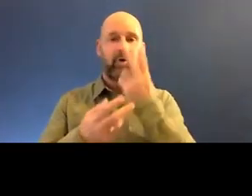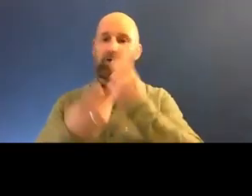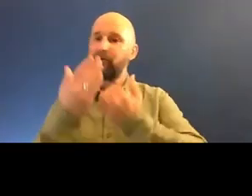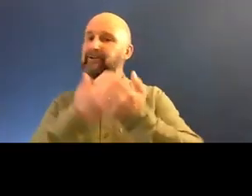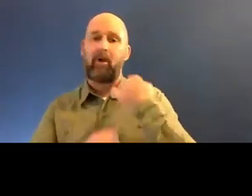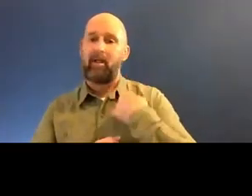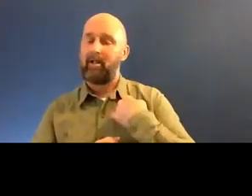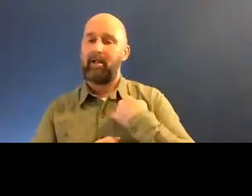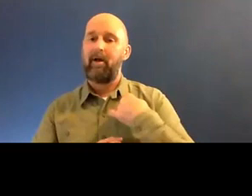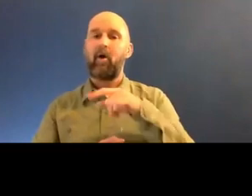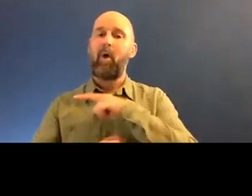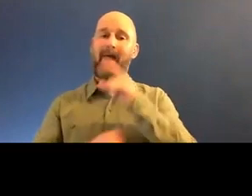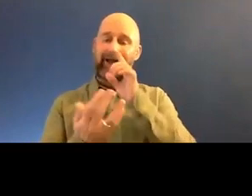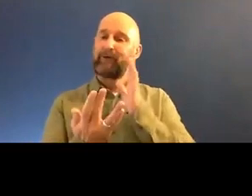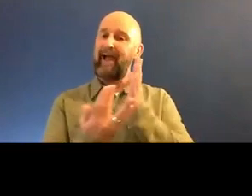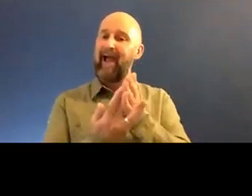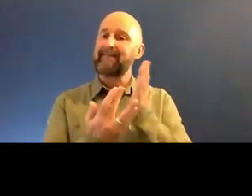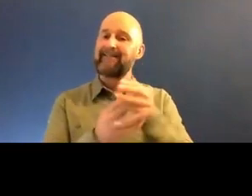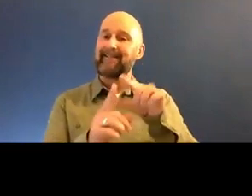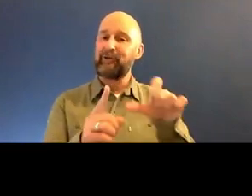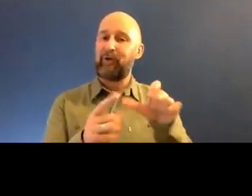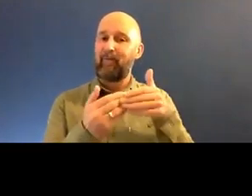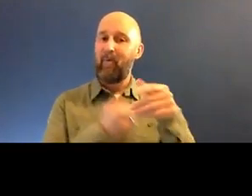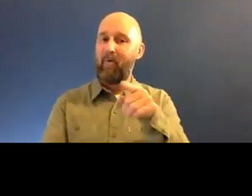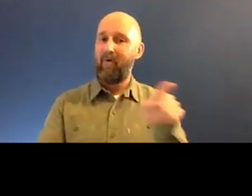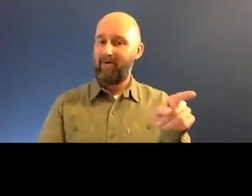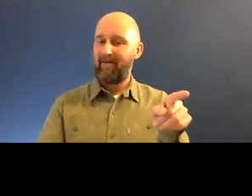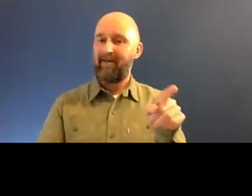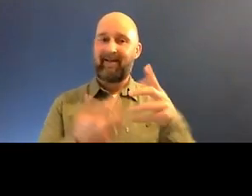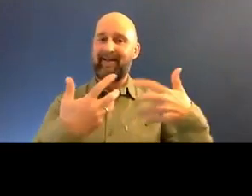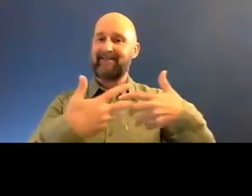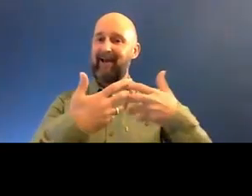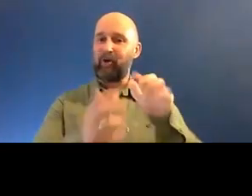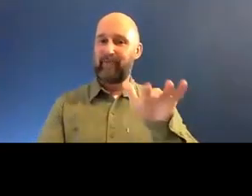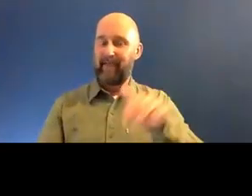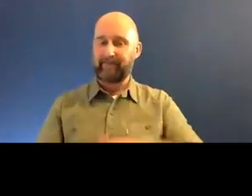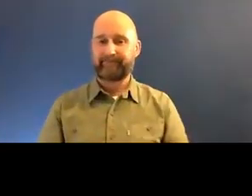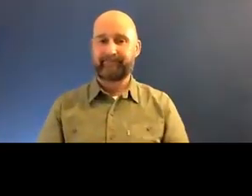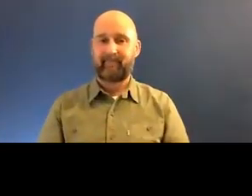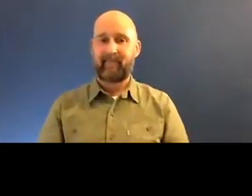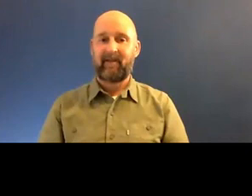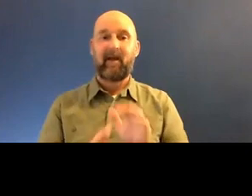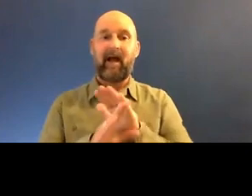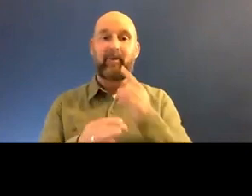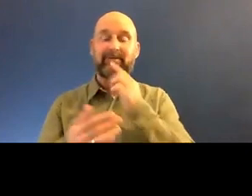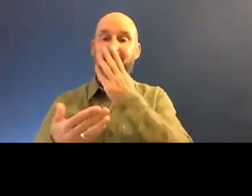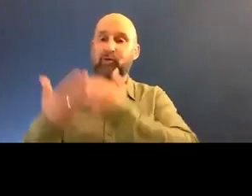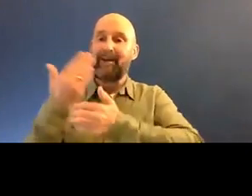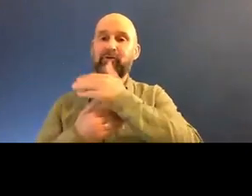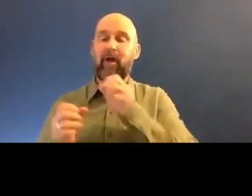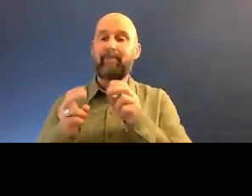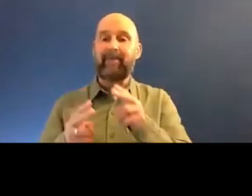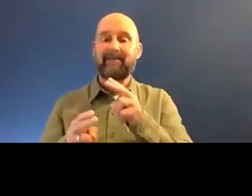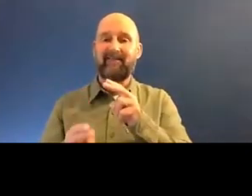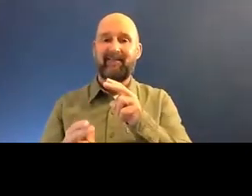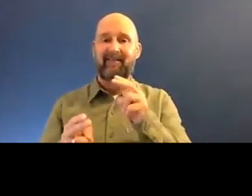maybe because I had more access to that particular type of technology. I'm not saying that the traditional methods are any